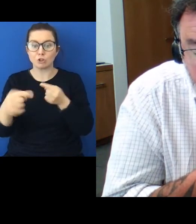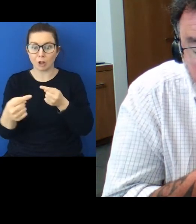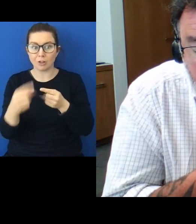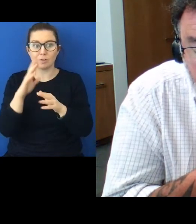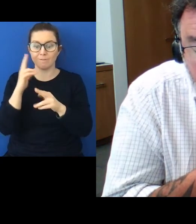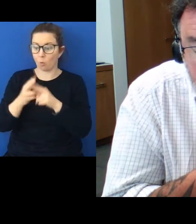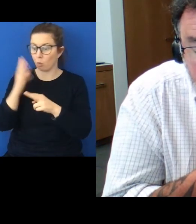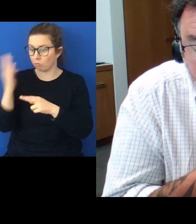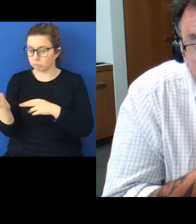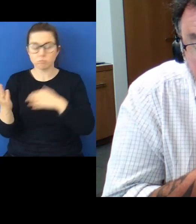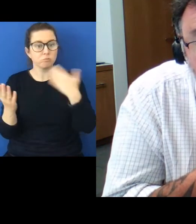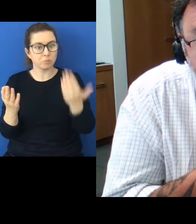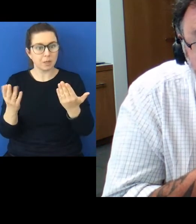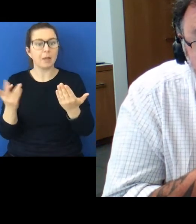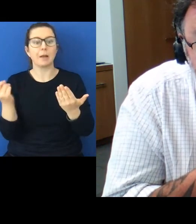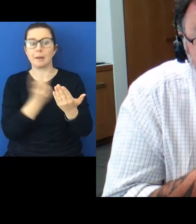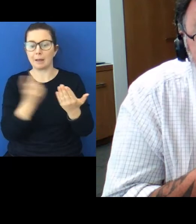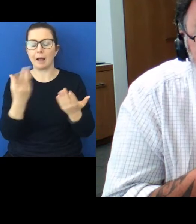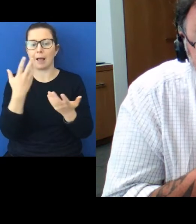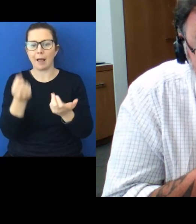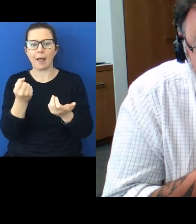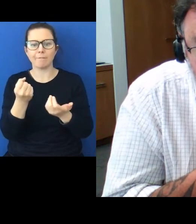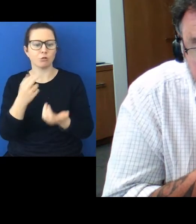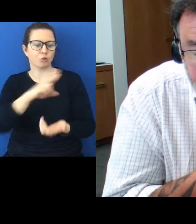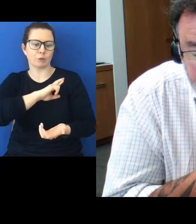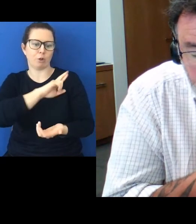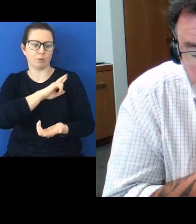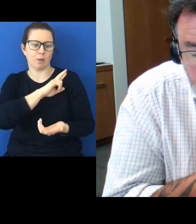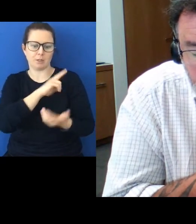share a sense of responsibility for addressing.